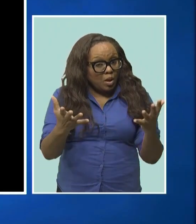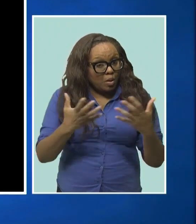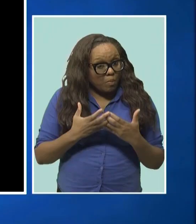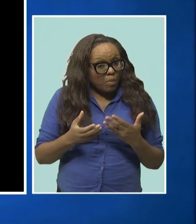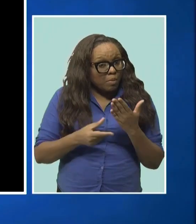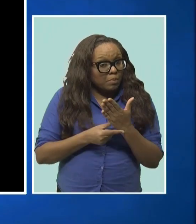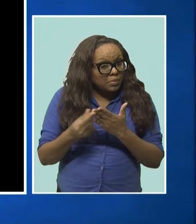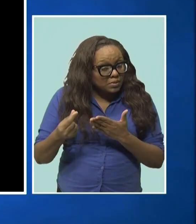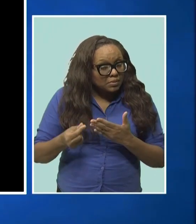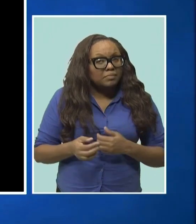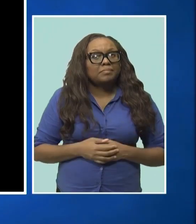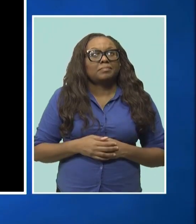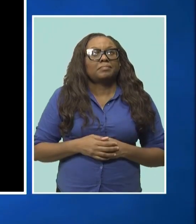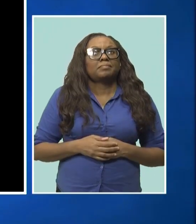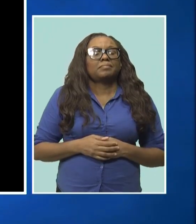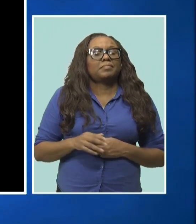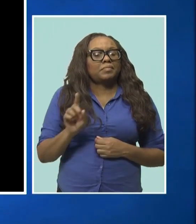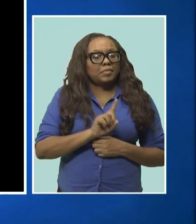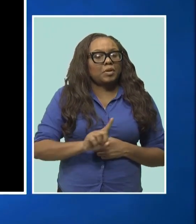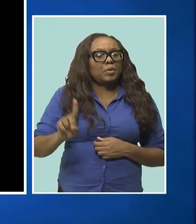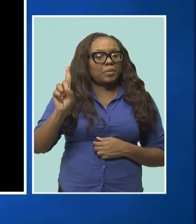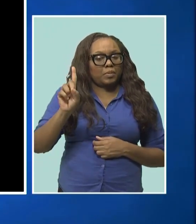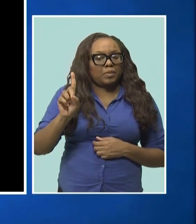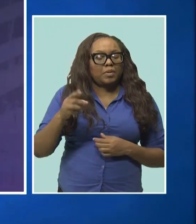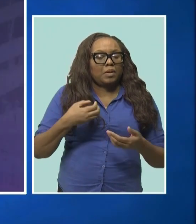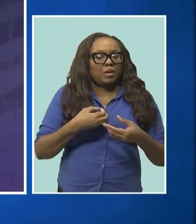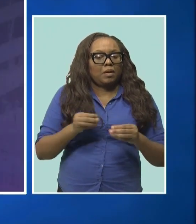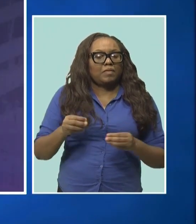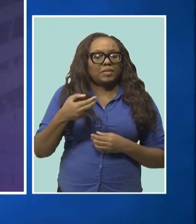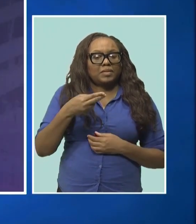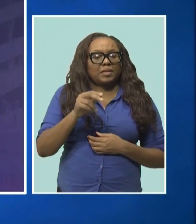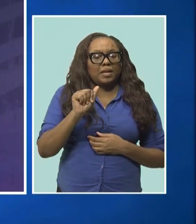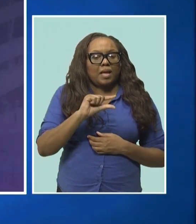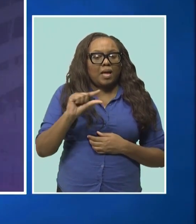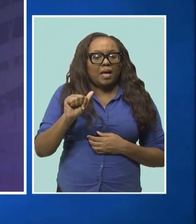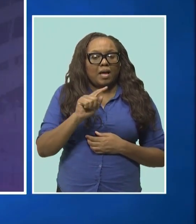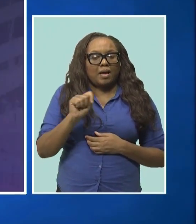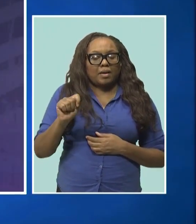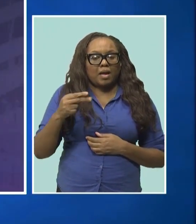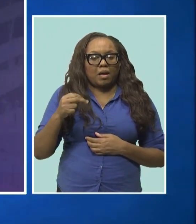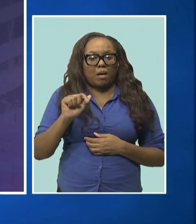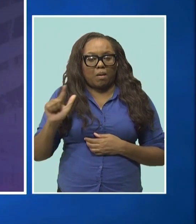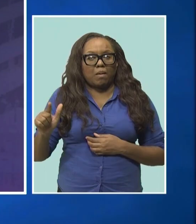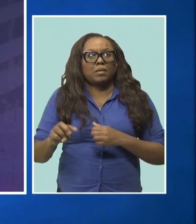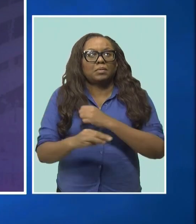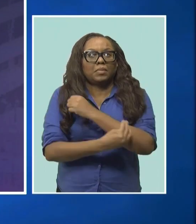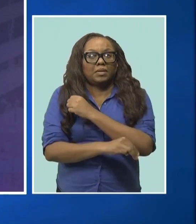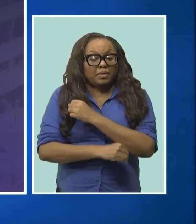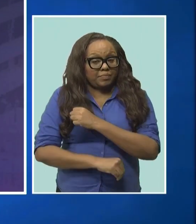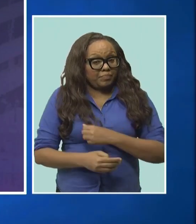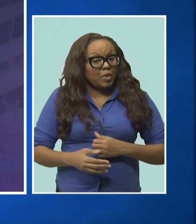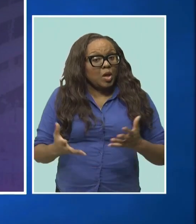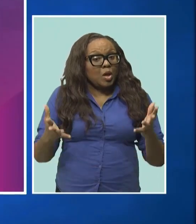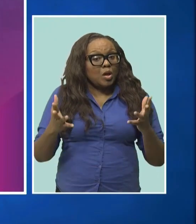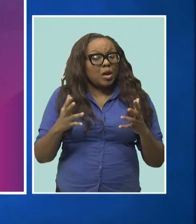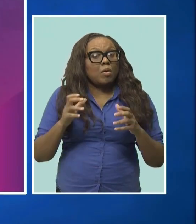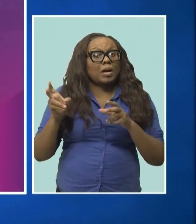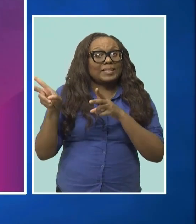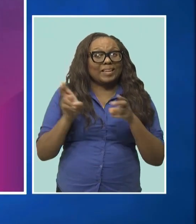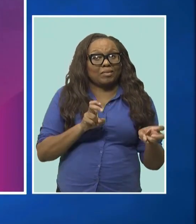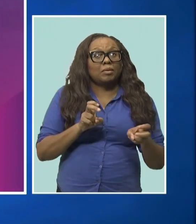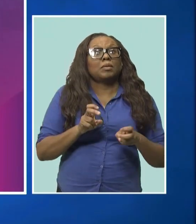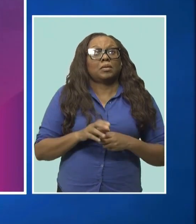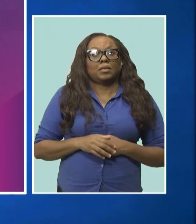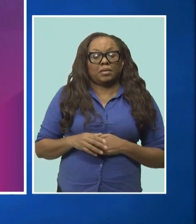of the new YES magazine, just visit the Division of Youth Affairs offices in Haggett Hall, St. Michael. And for the digital version, you can visit the website of the Division